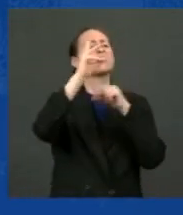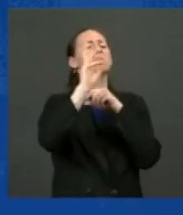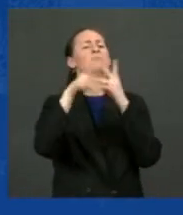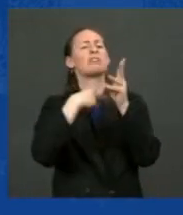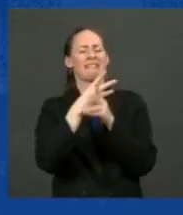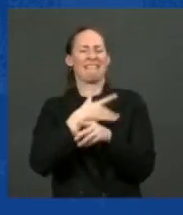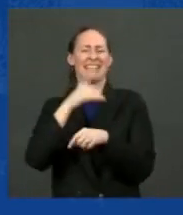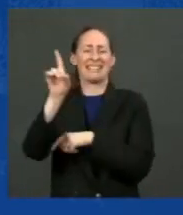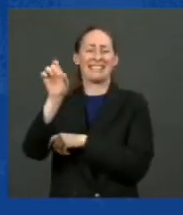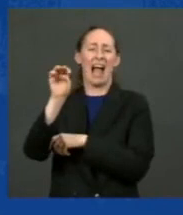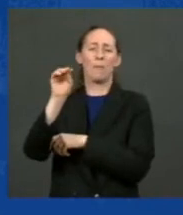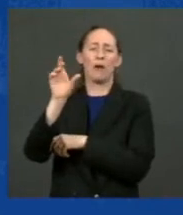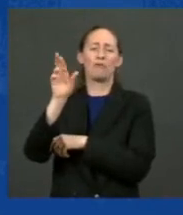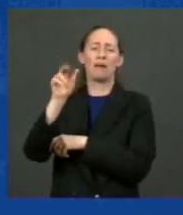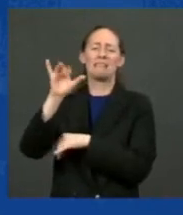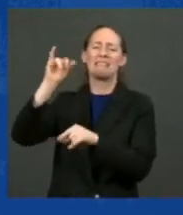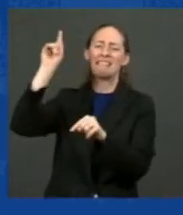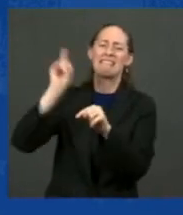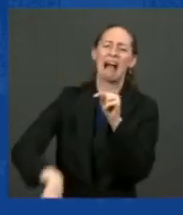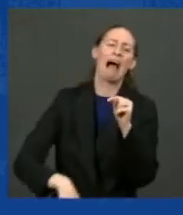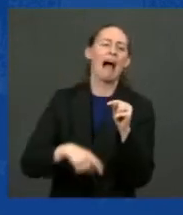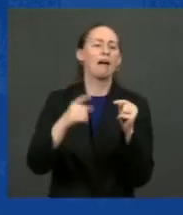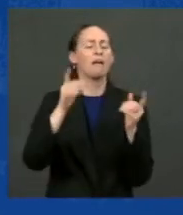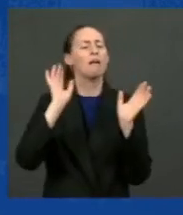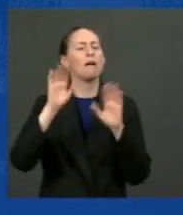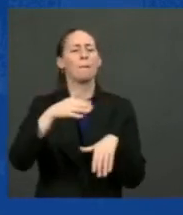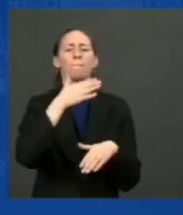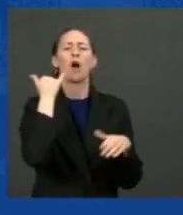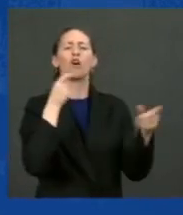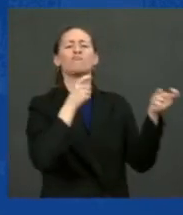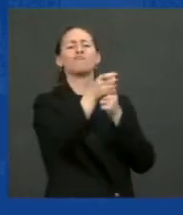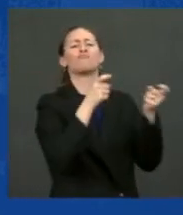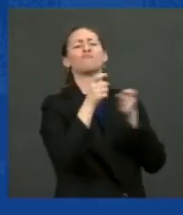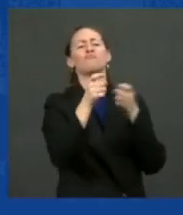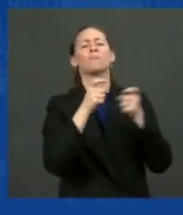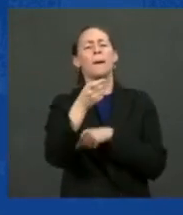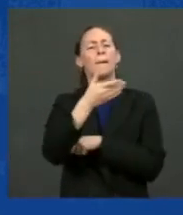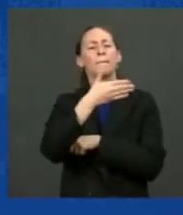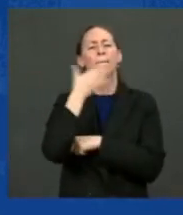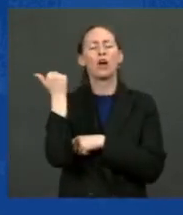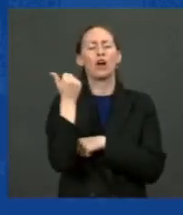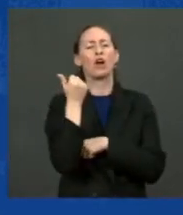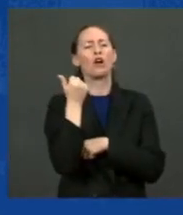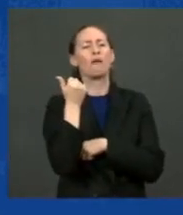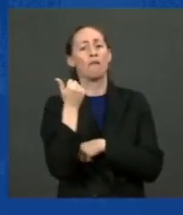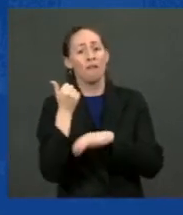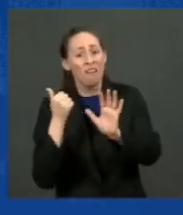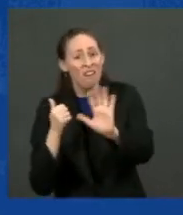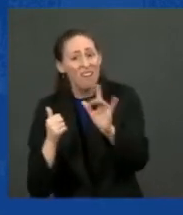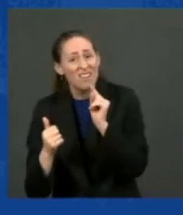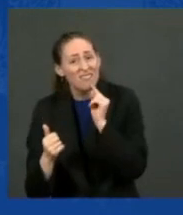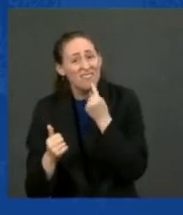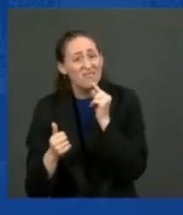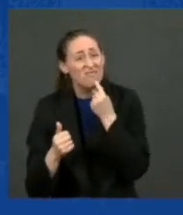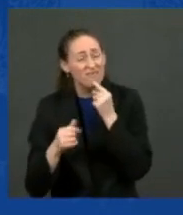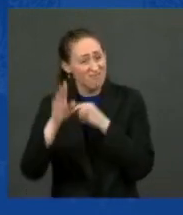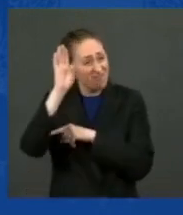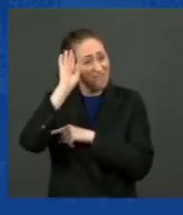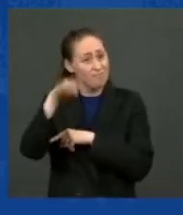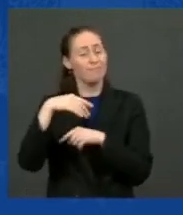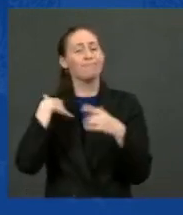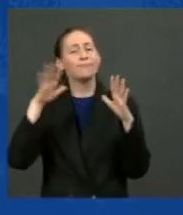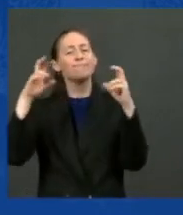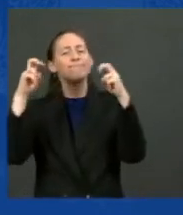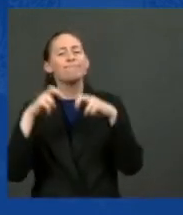bring their people together to get things done. They think democracy is not a joke. My meetings with Putin, my meetings with Xi